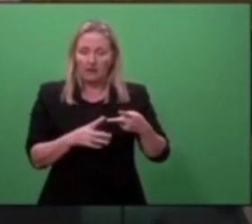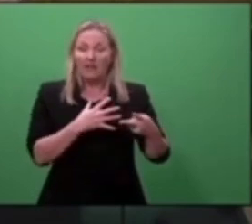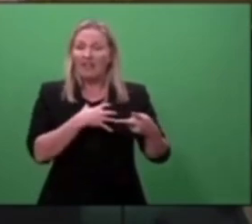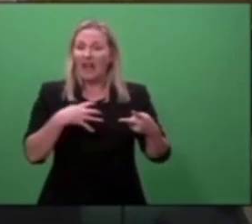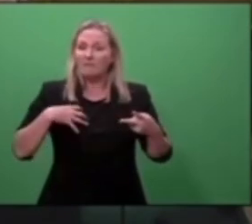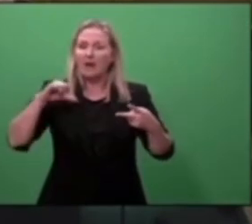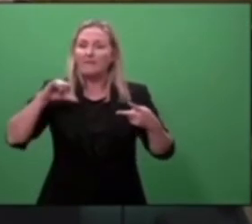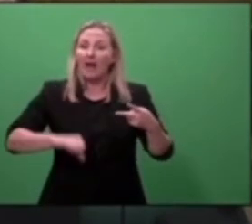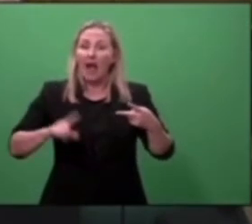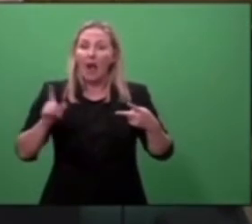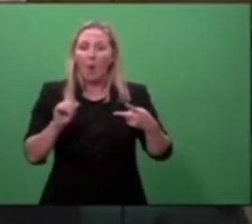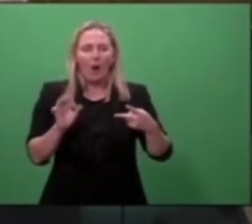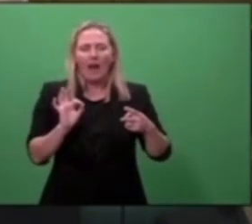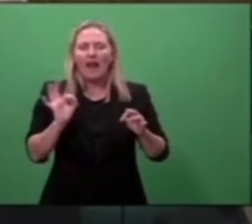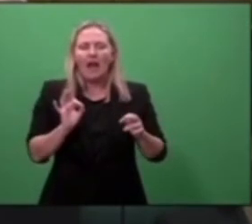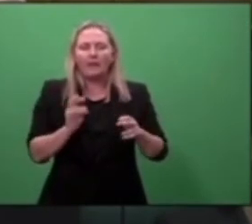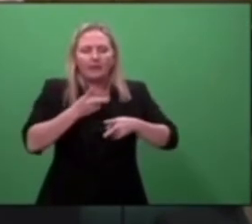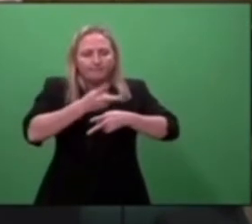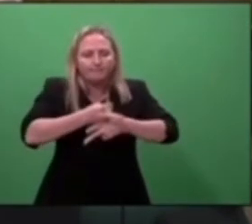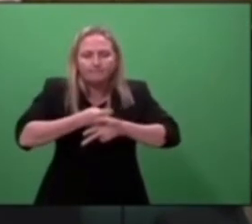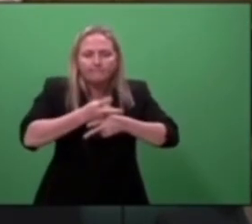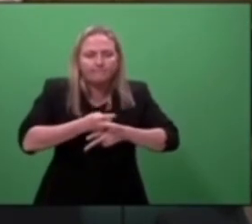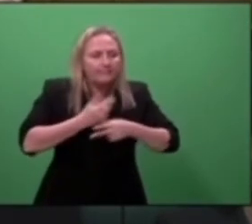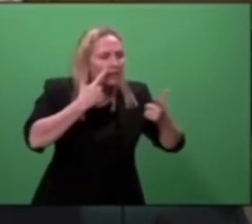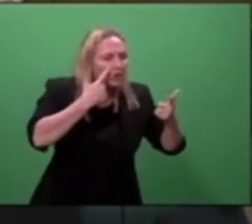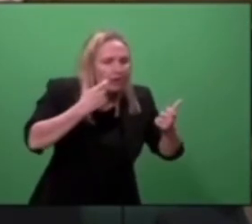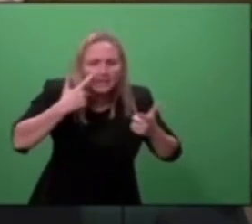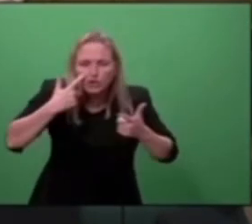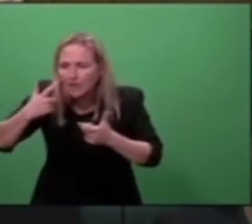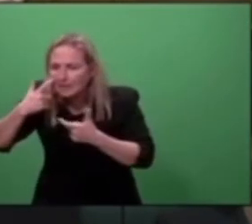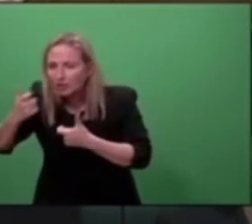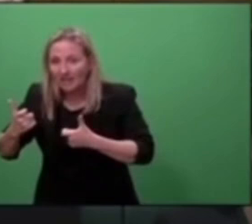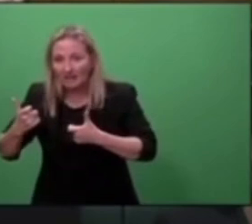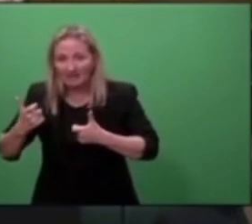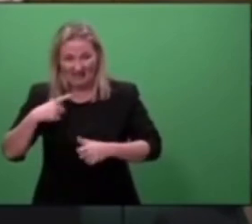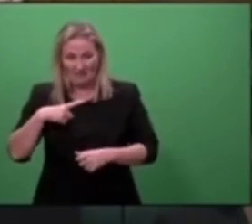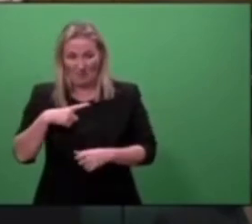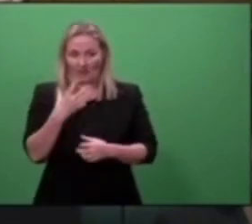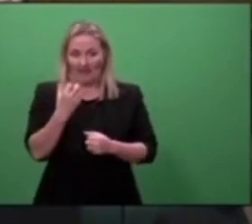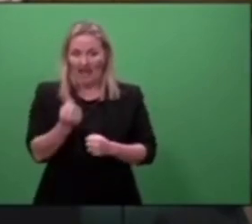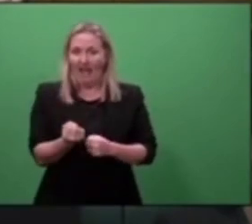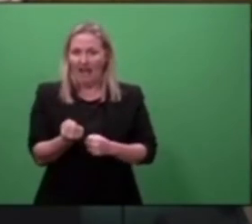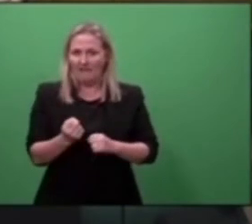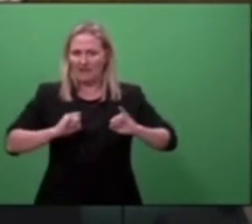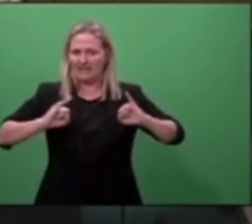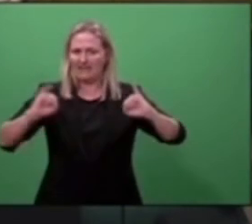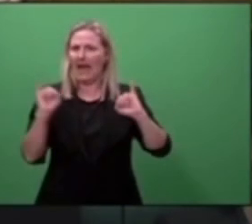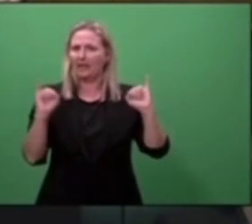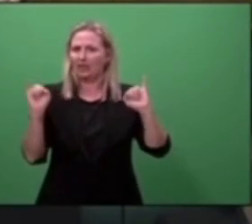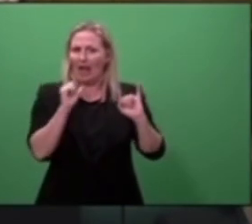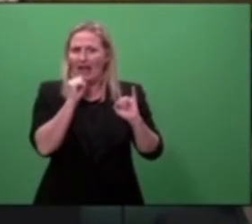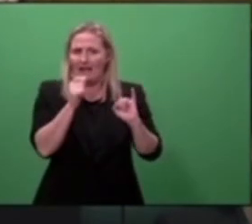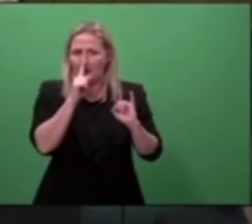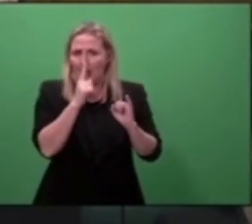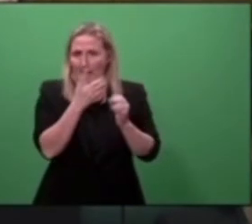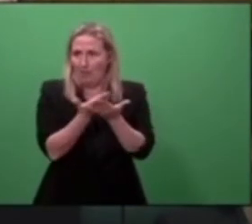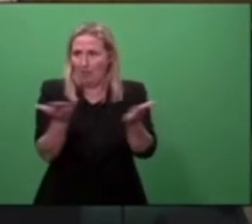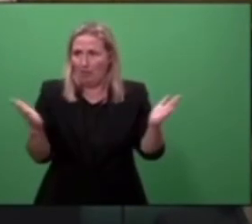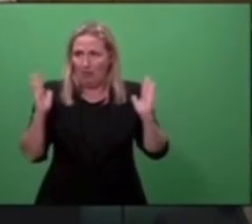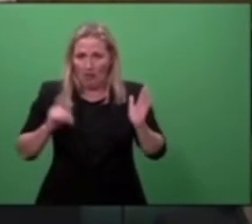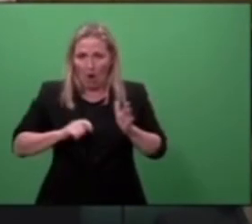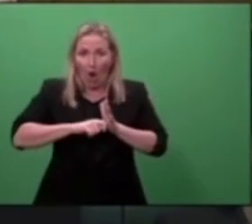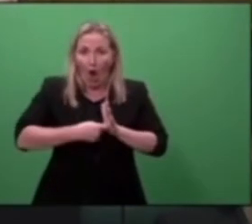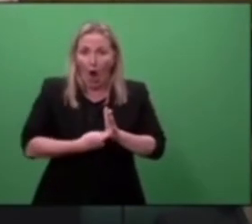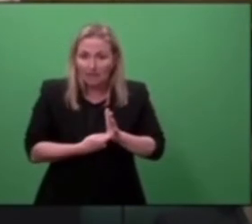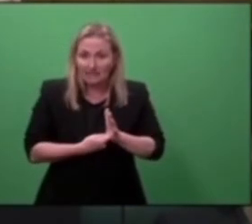given that very obvious danger in any kind of residential facility or institution,